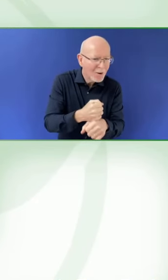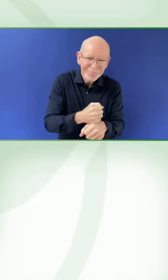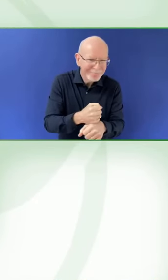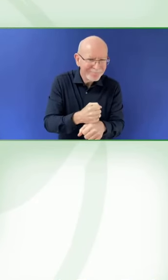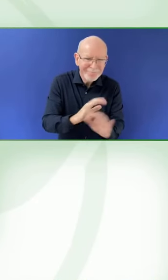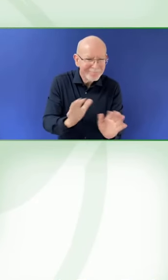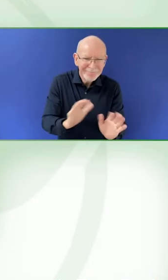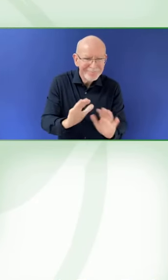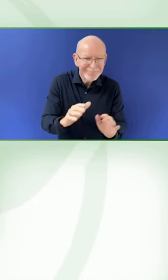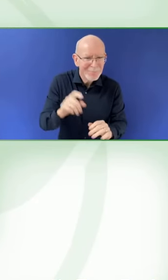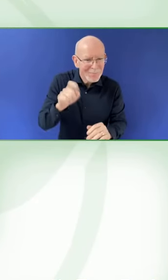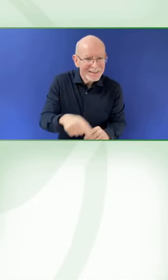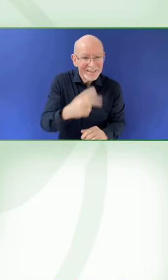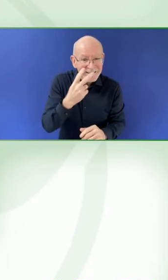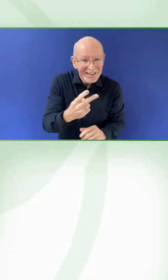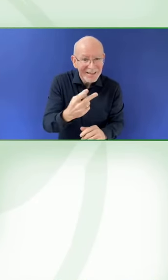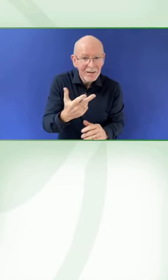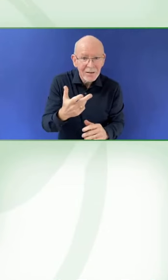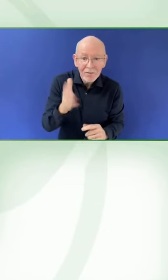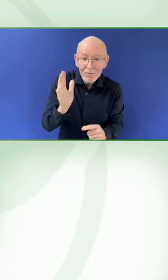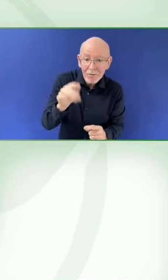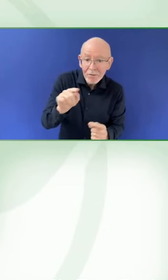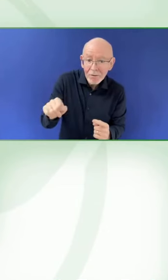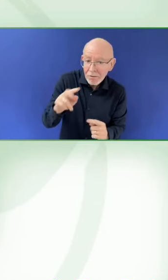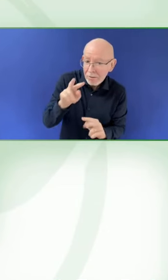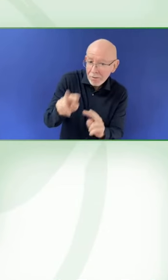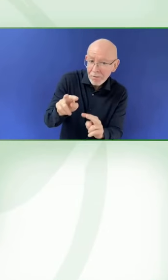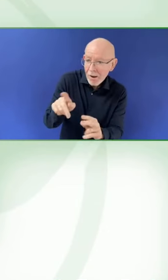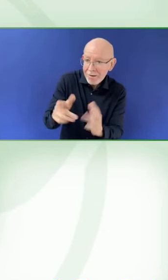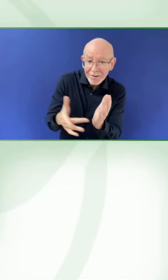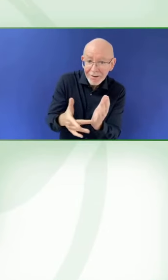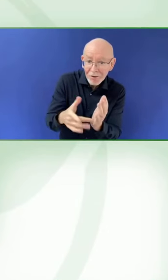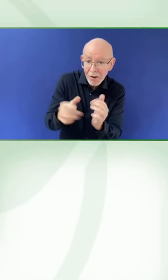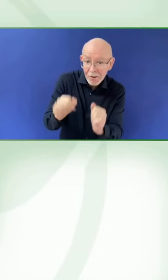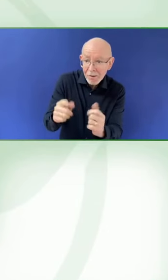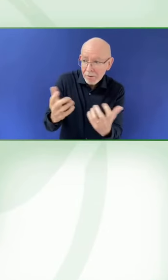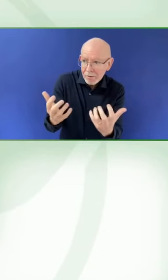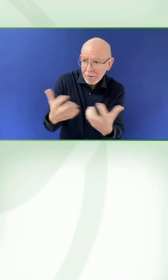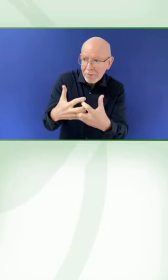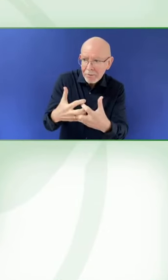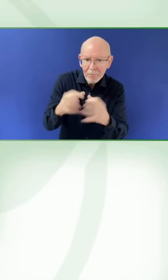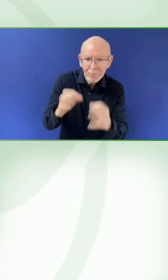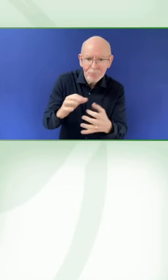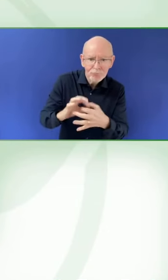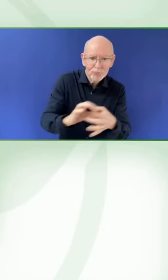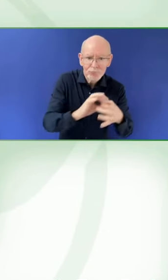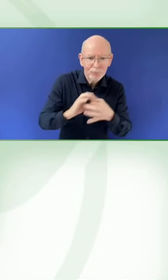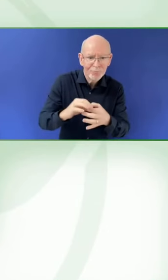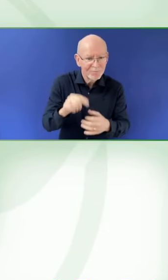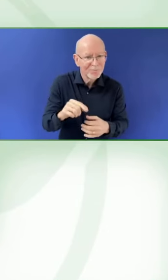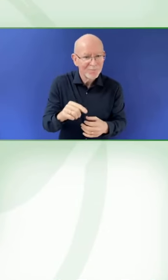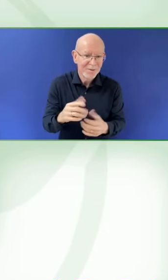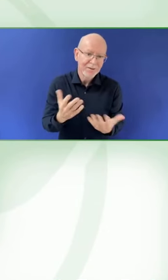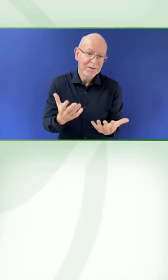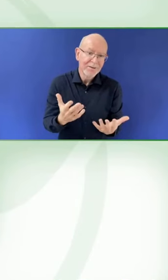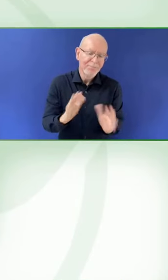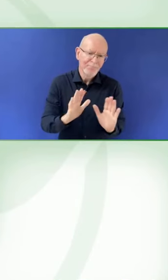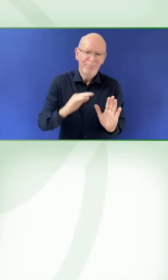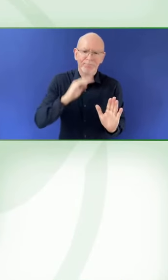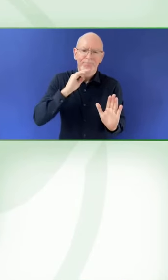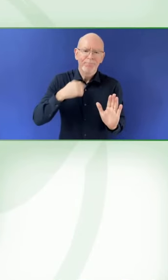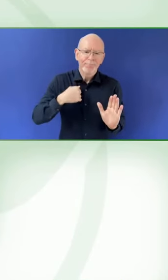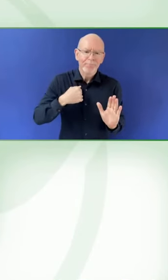to present their projects. We will then break into an open conversation with myself,